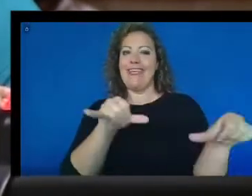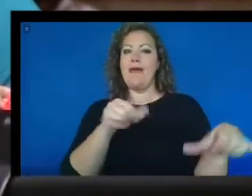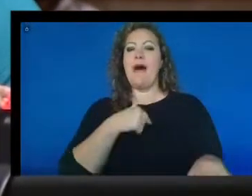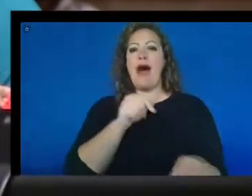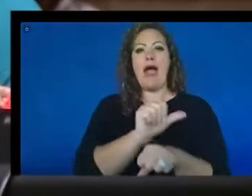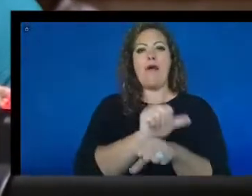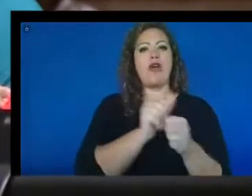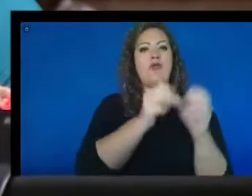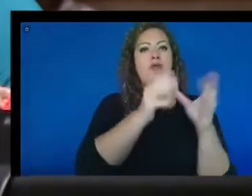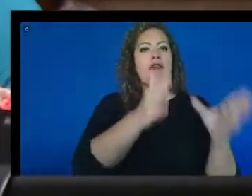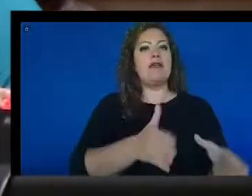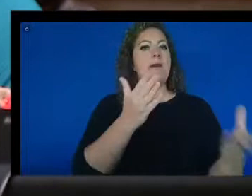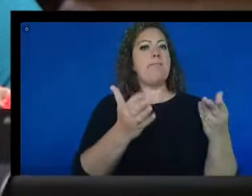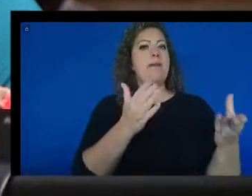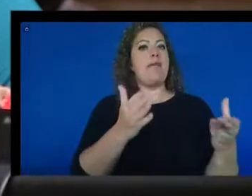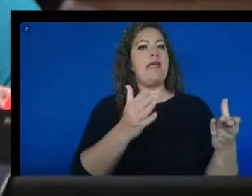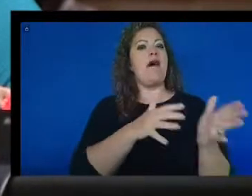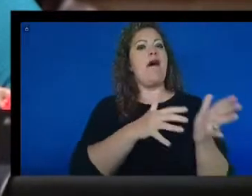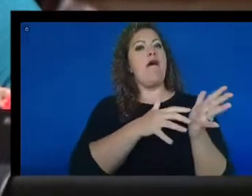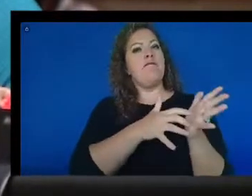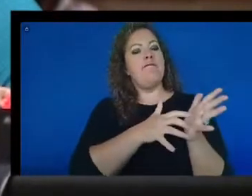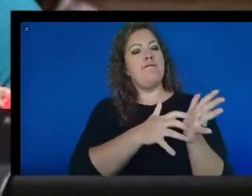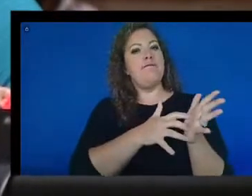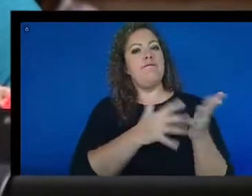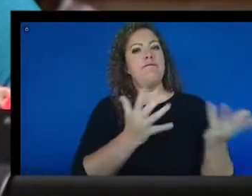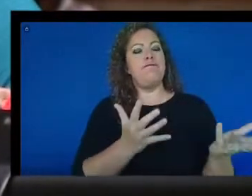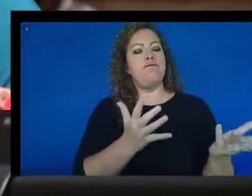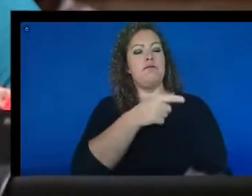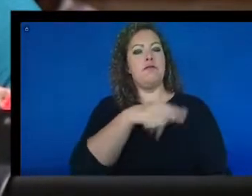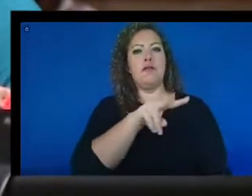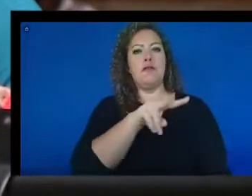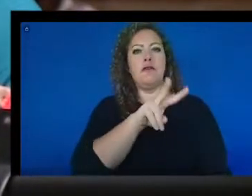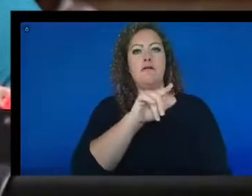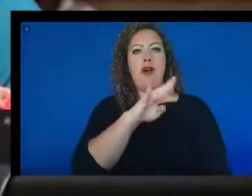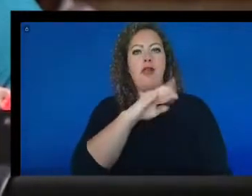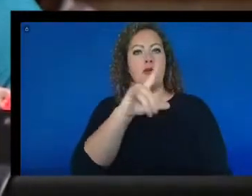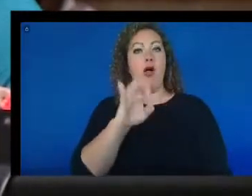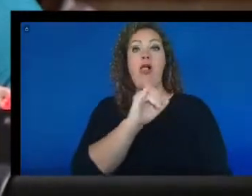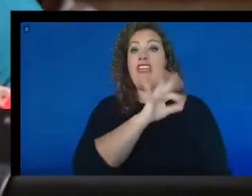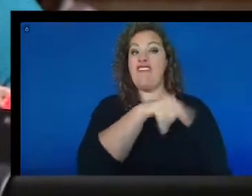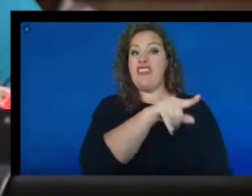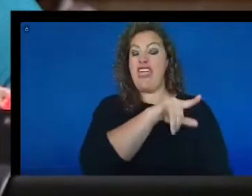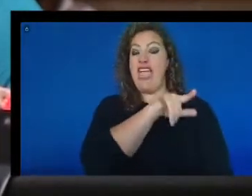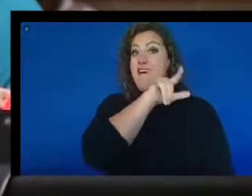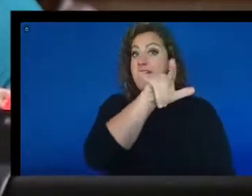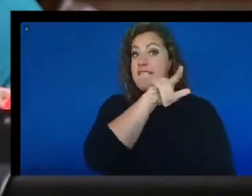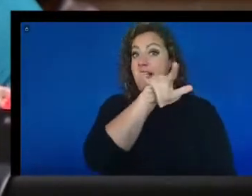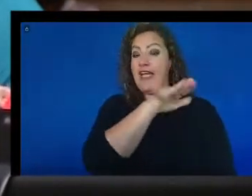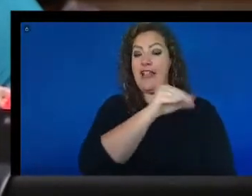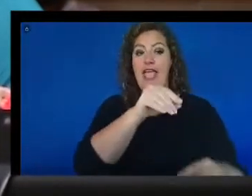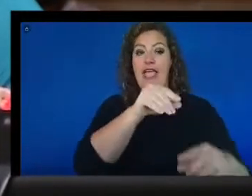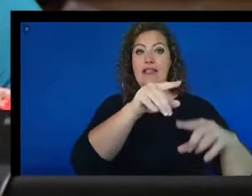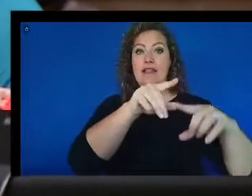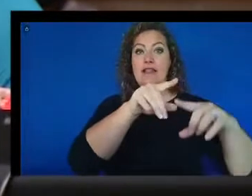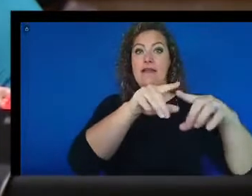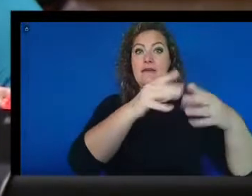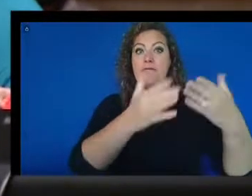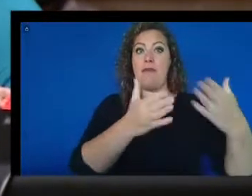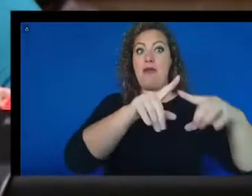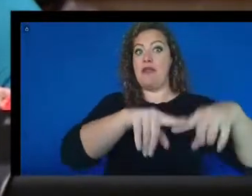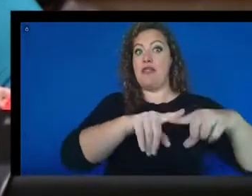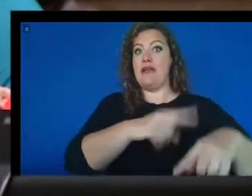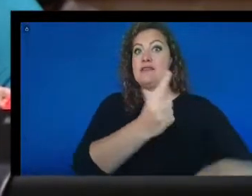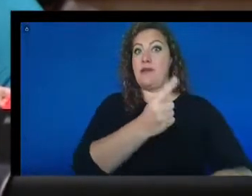For example, if they are blind and they're relying on someone that perhaps is less trustworthy or